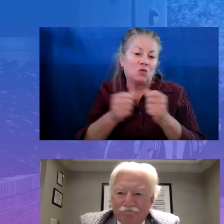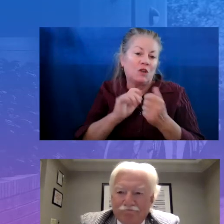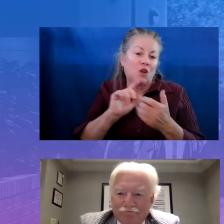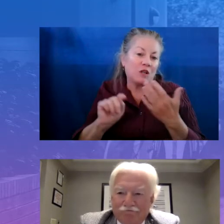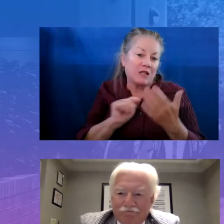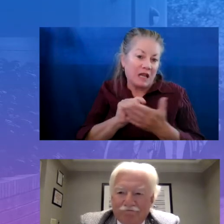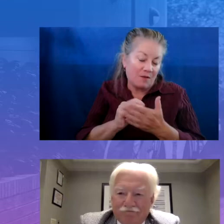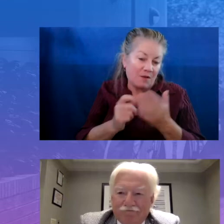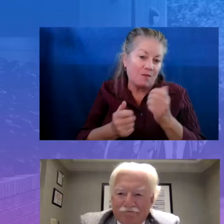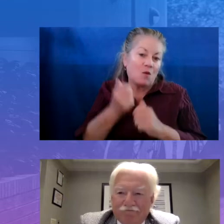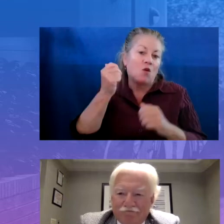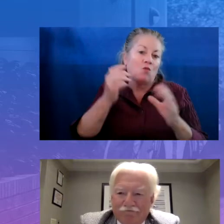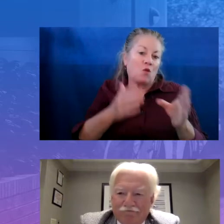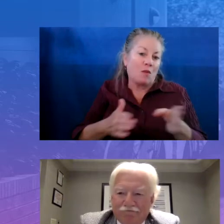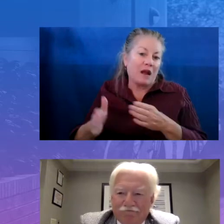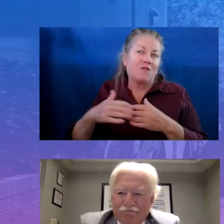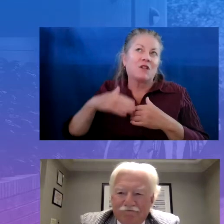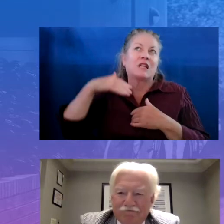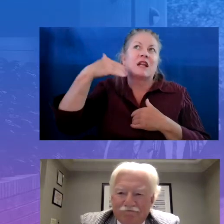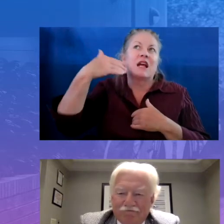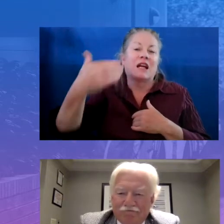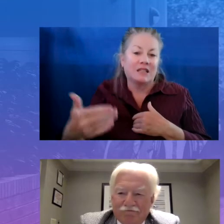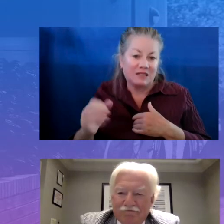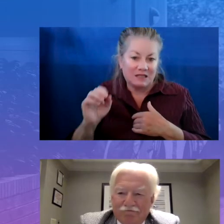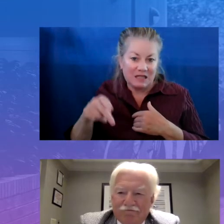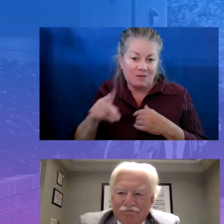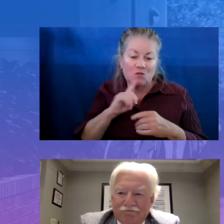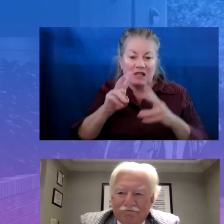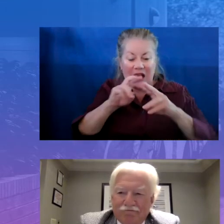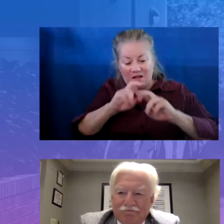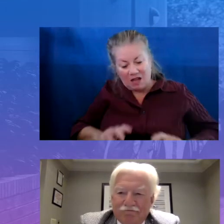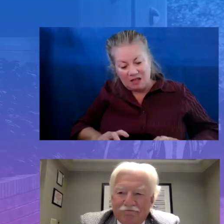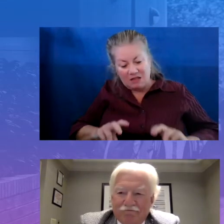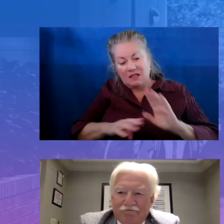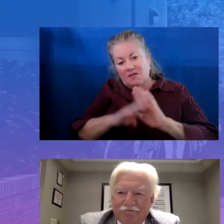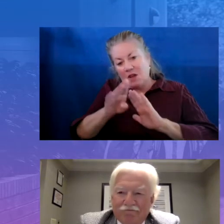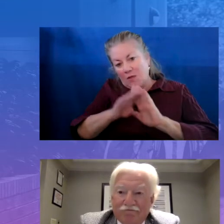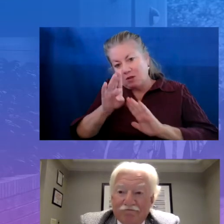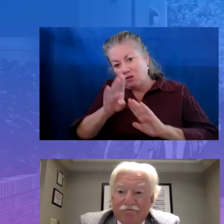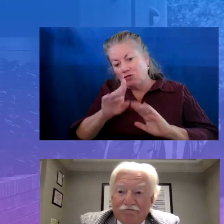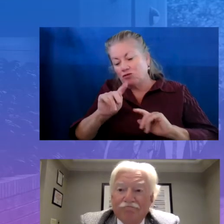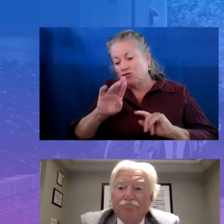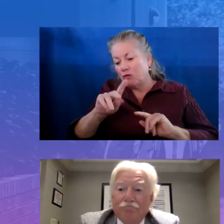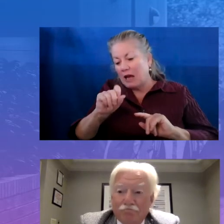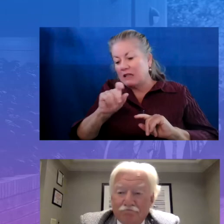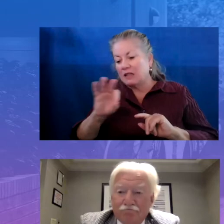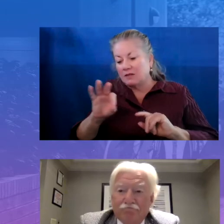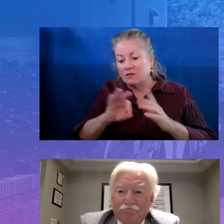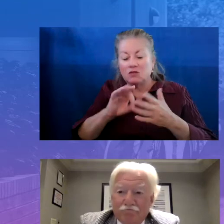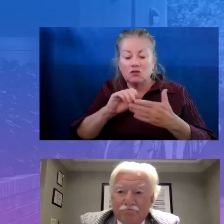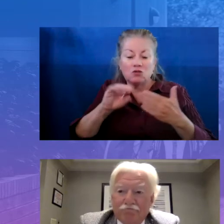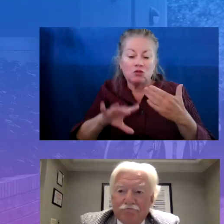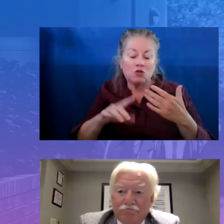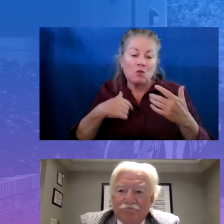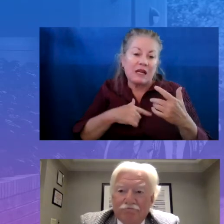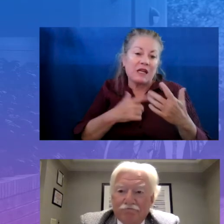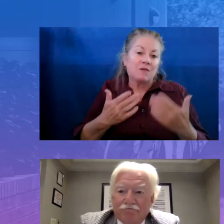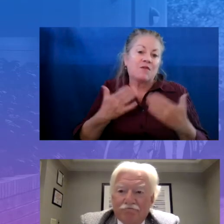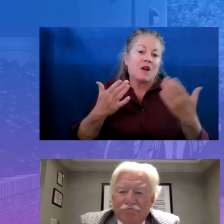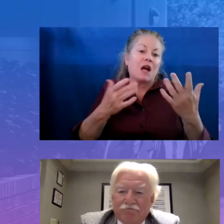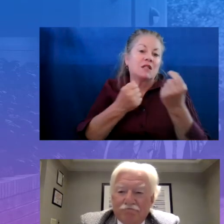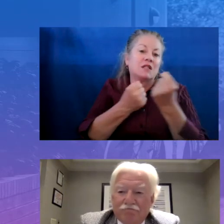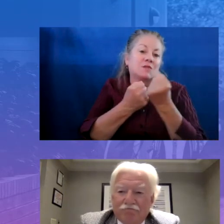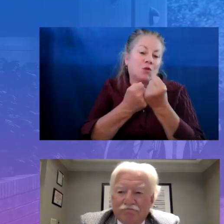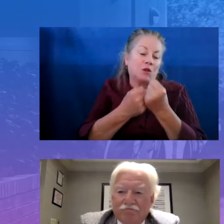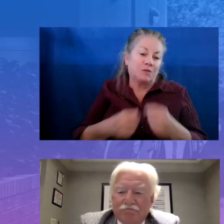for their next step. So really just analyzing the developmental tracks of students so that we can provide support. Also looking